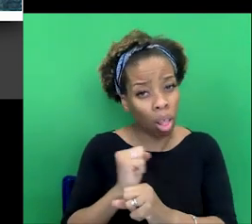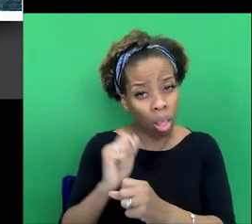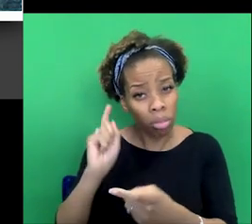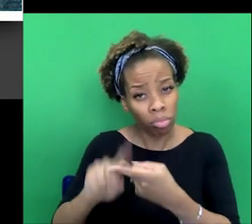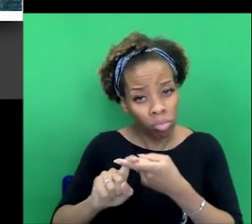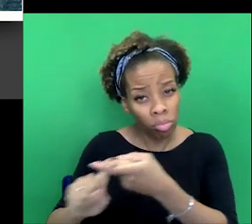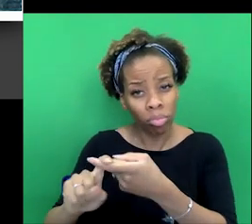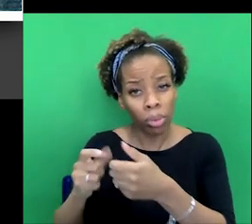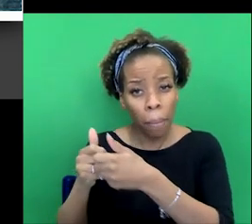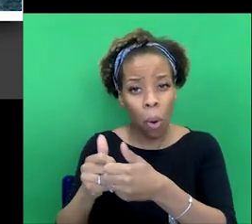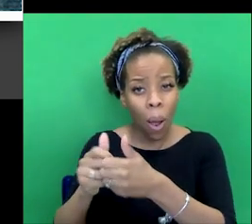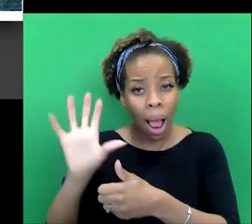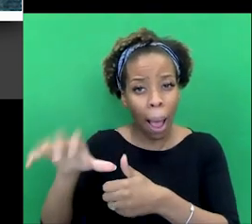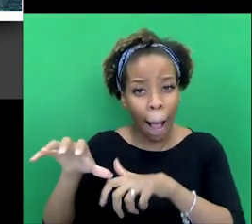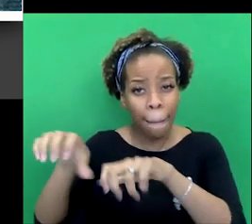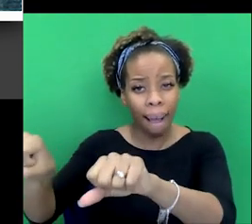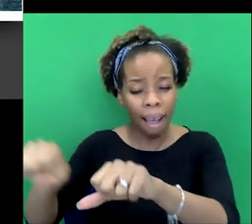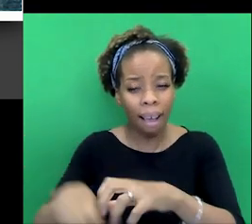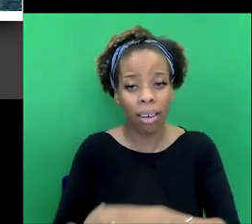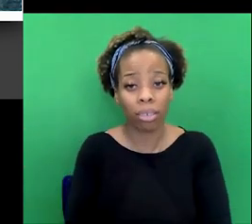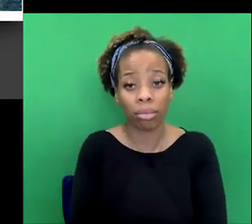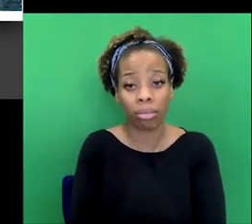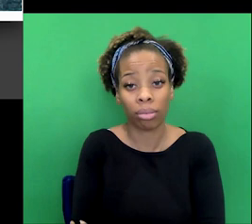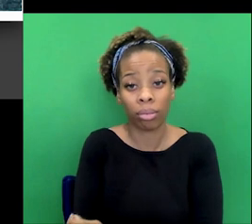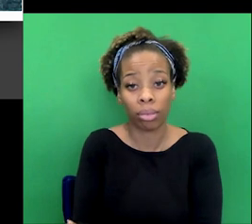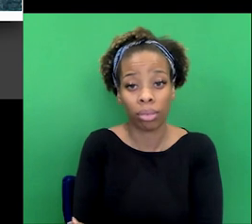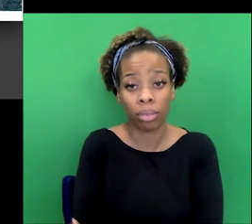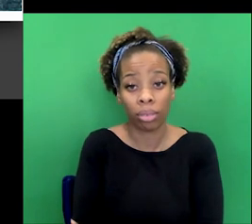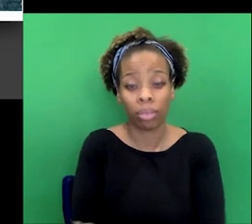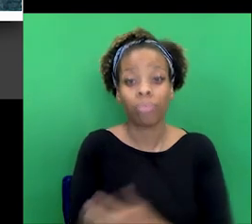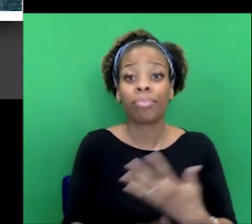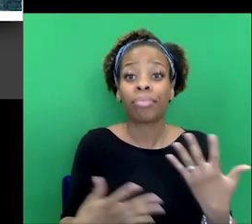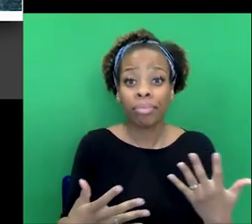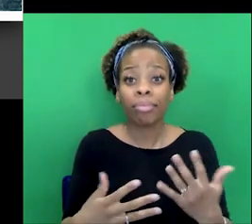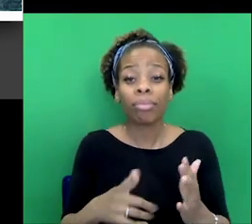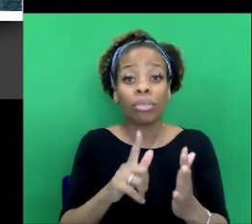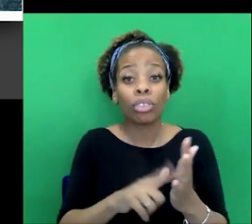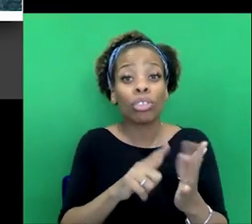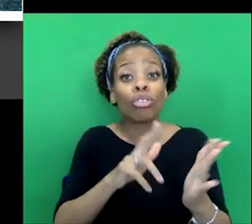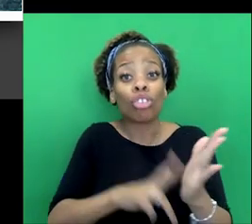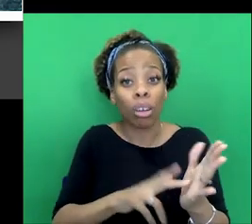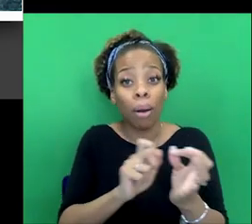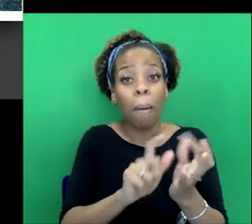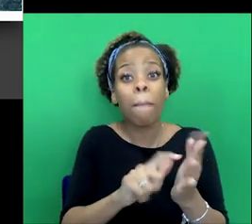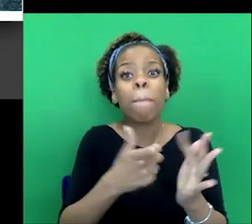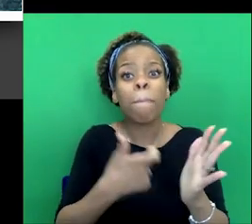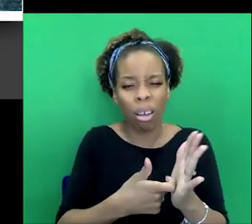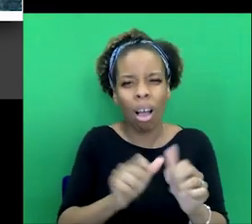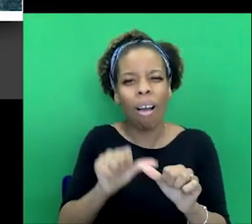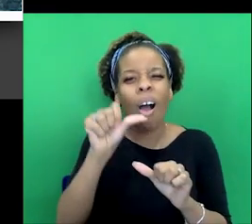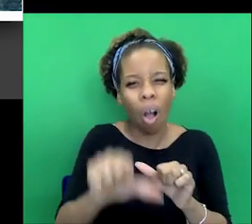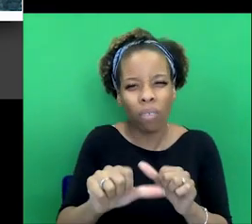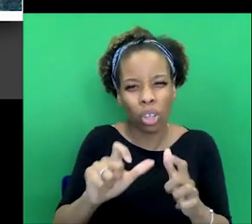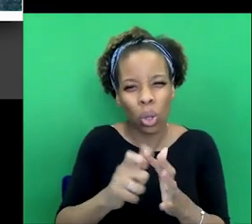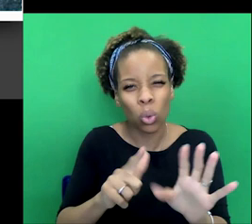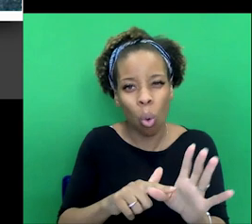book on the Boer War. It's interesting that he should be there. like John Buchan, who in a way, in many ways, is one of his successors is also kind